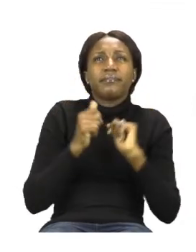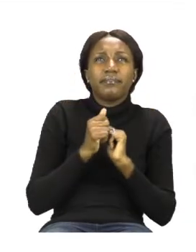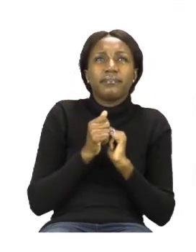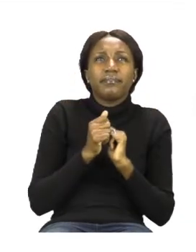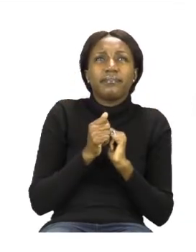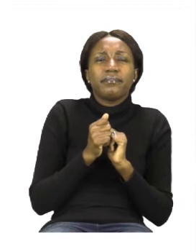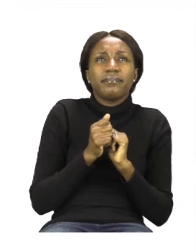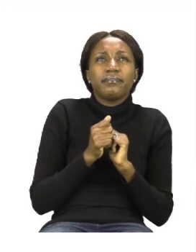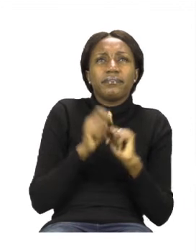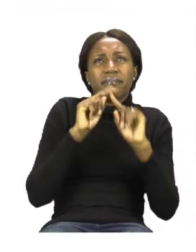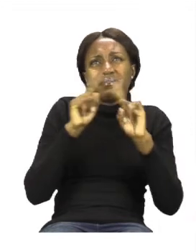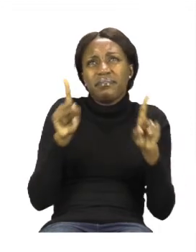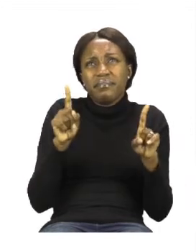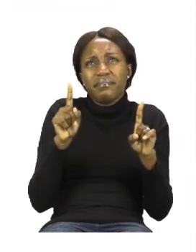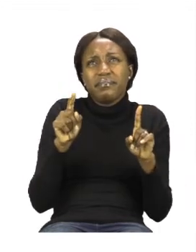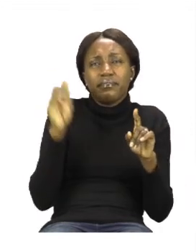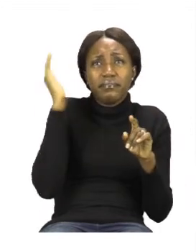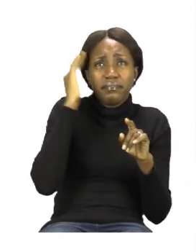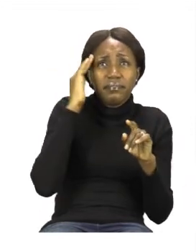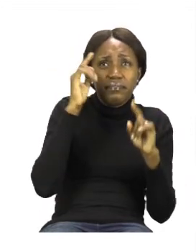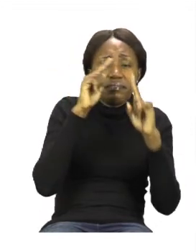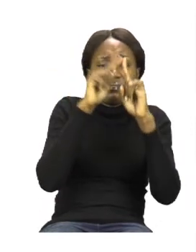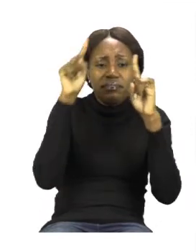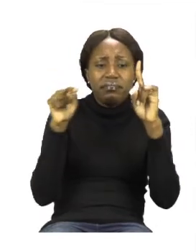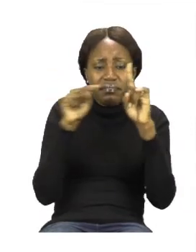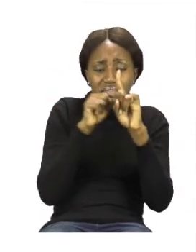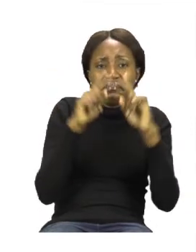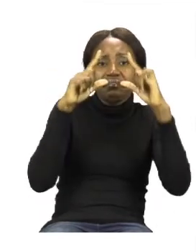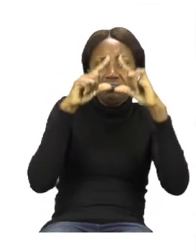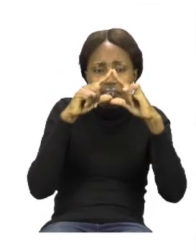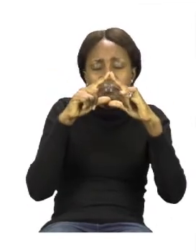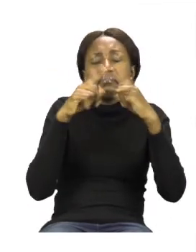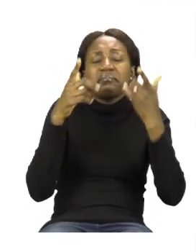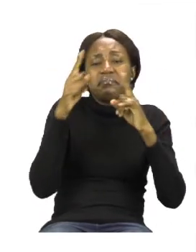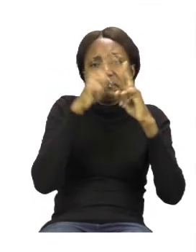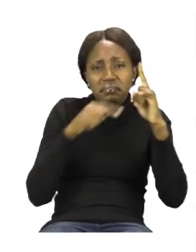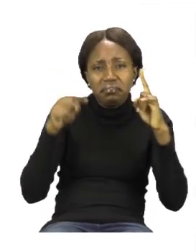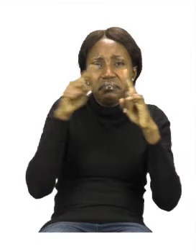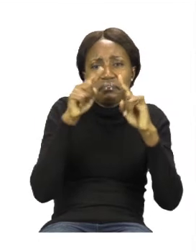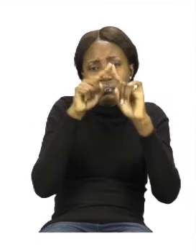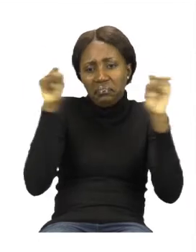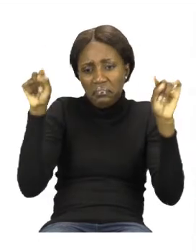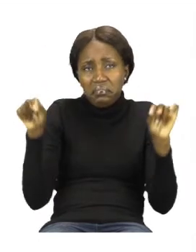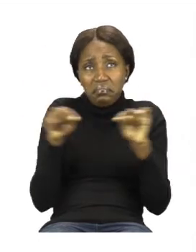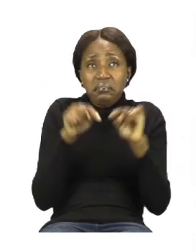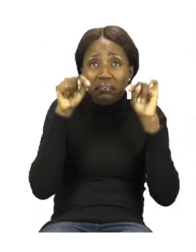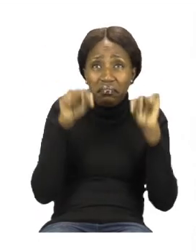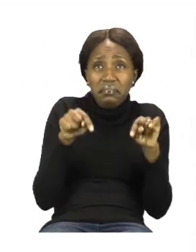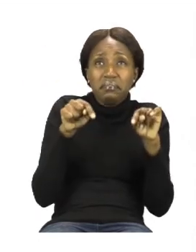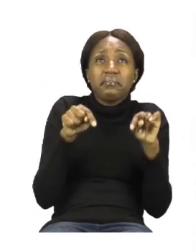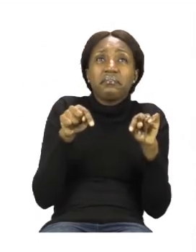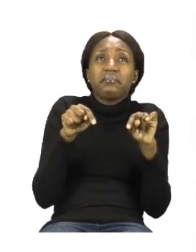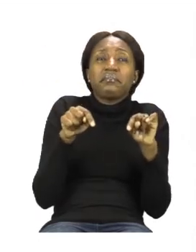different from the other ones that we know like a square or a triangle. Instead we are going to do 4